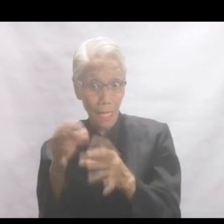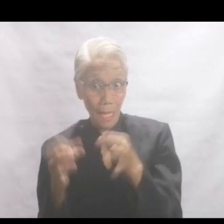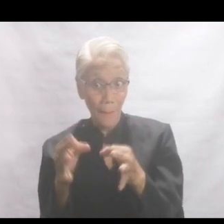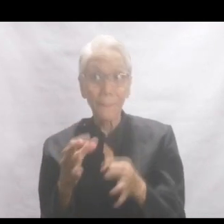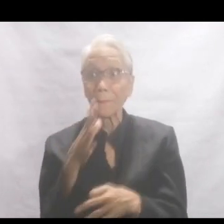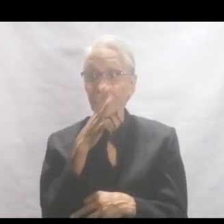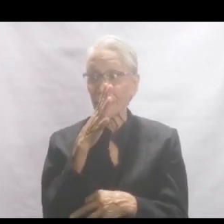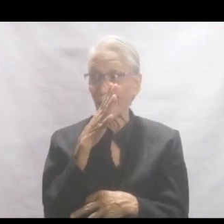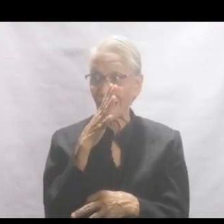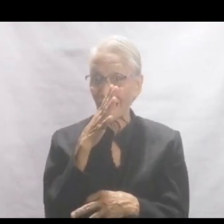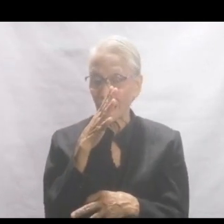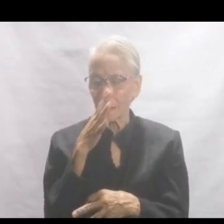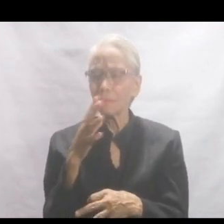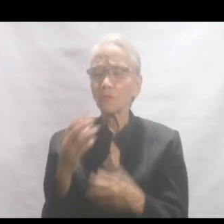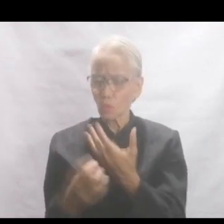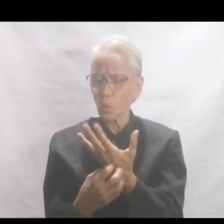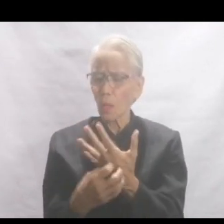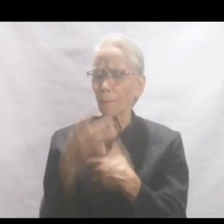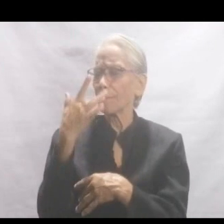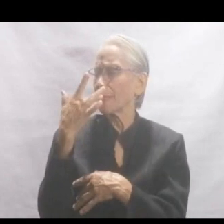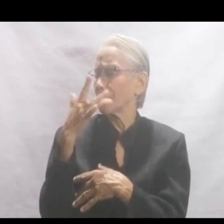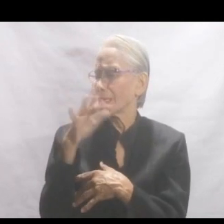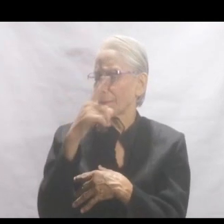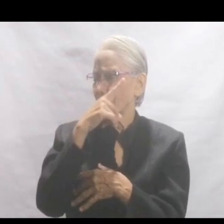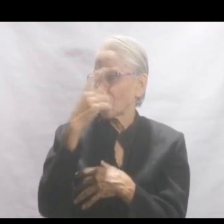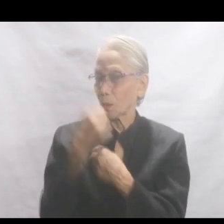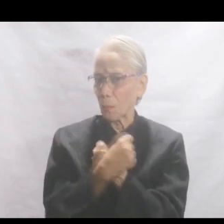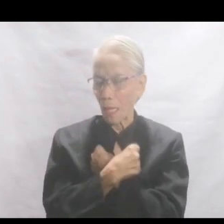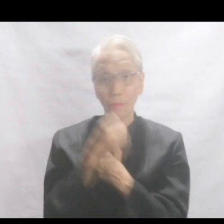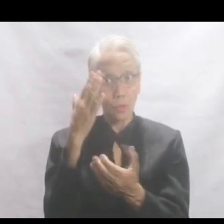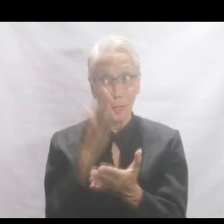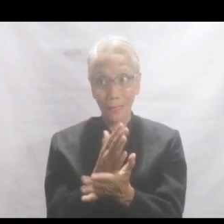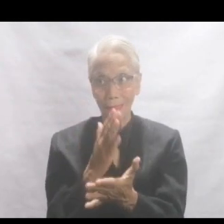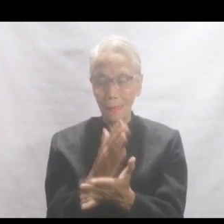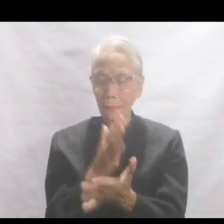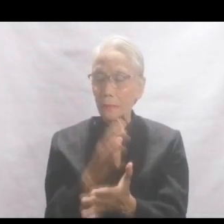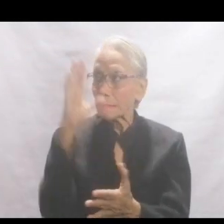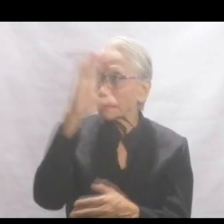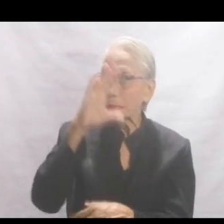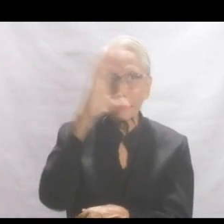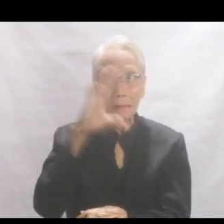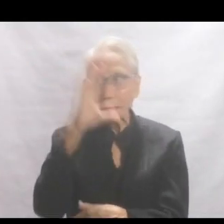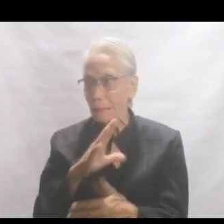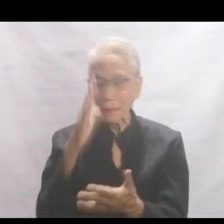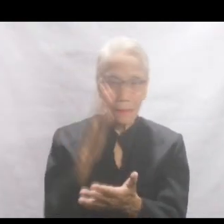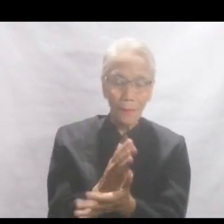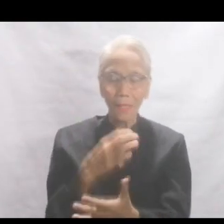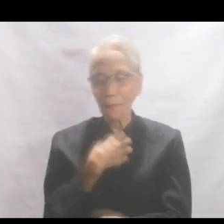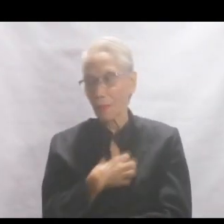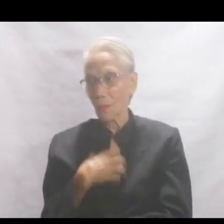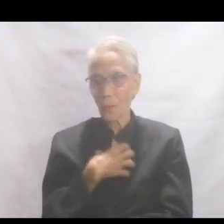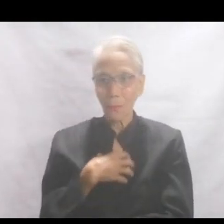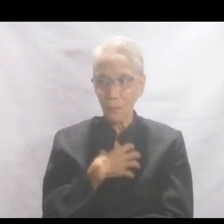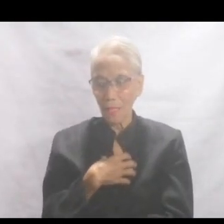mommy is always sprinkled with love. Then, you stop looking around. Then, you stop complaining.